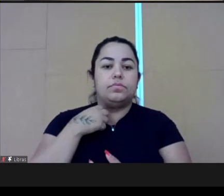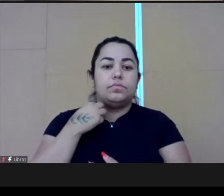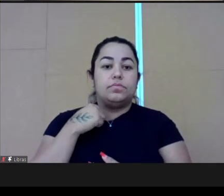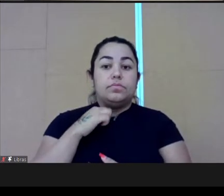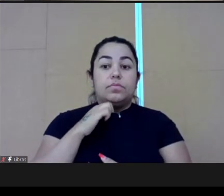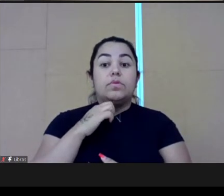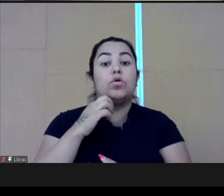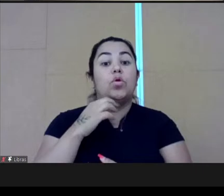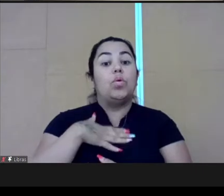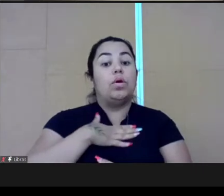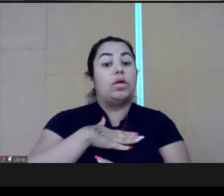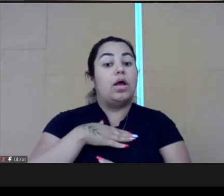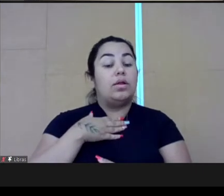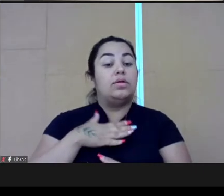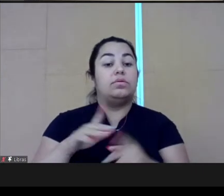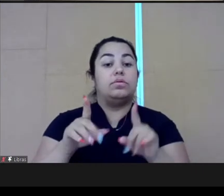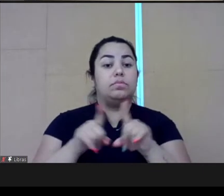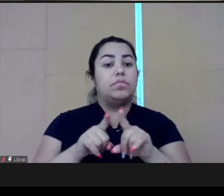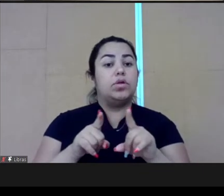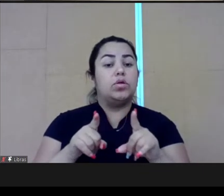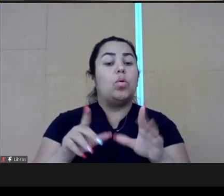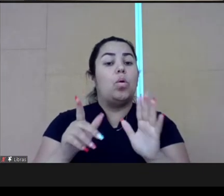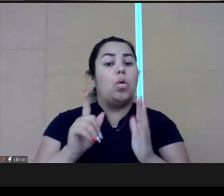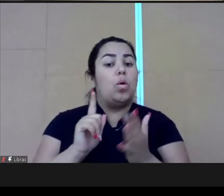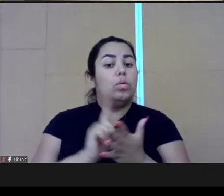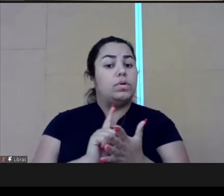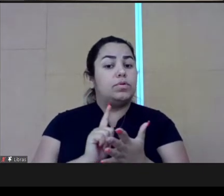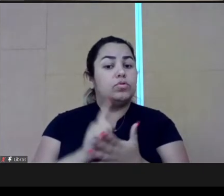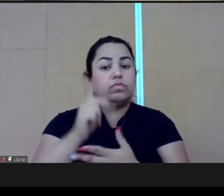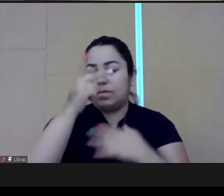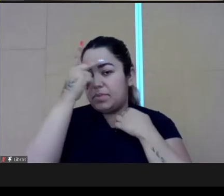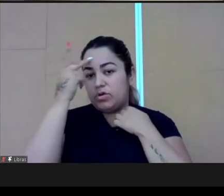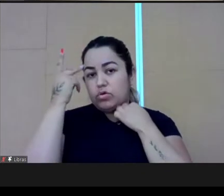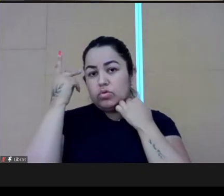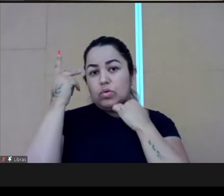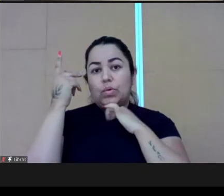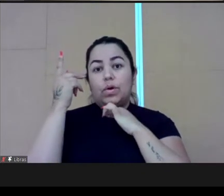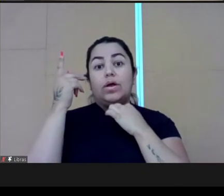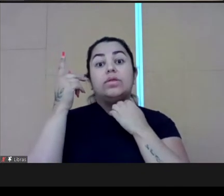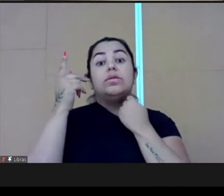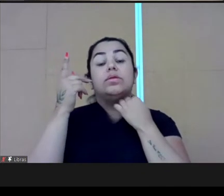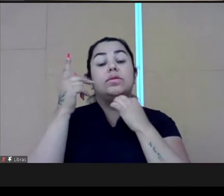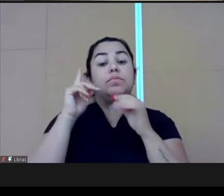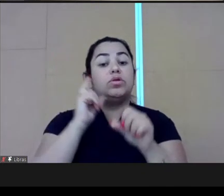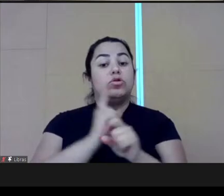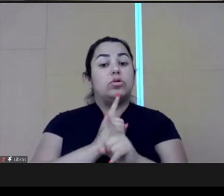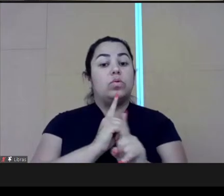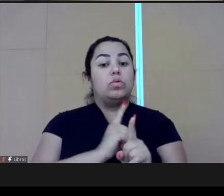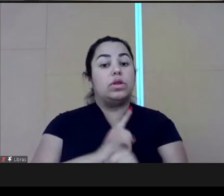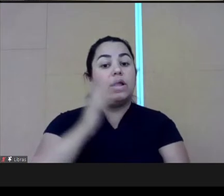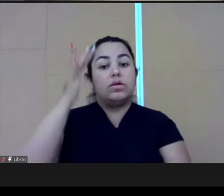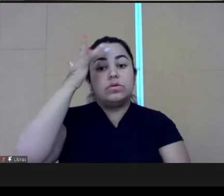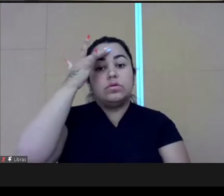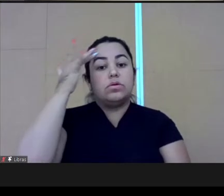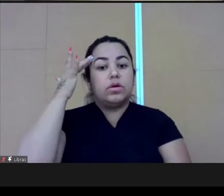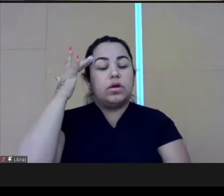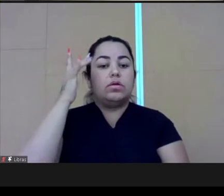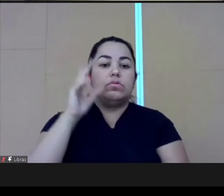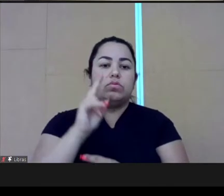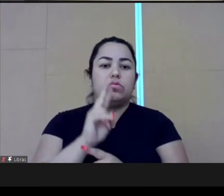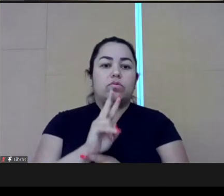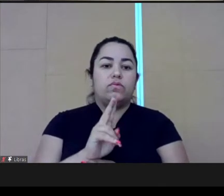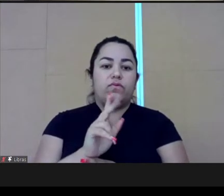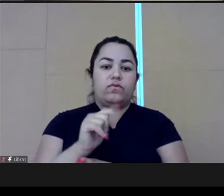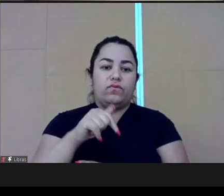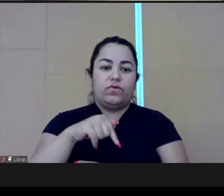people's roles are defined as guardians and vanguards, most of us have both of these roles all the time.